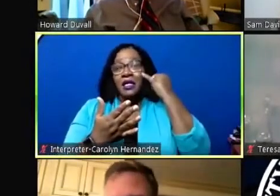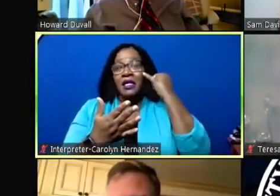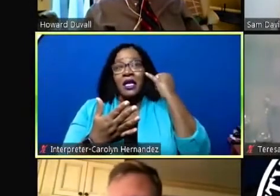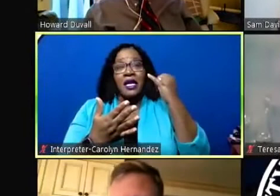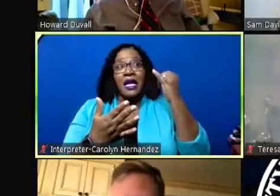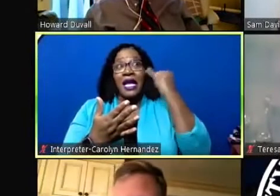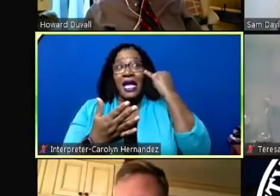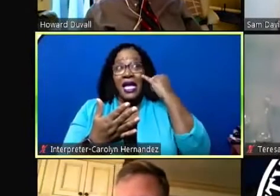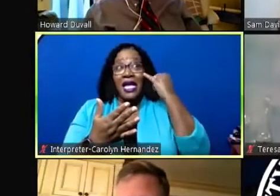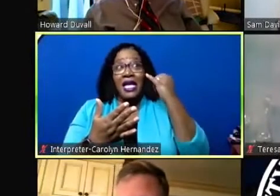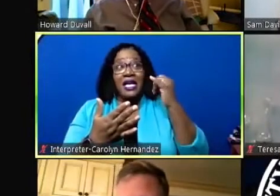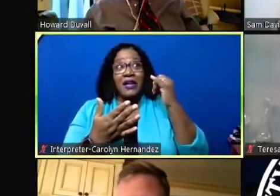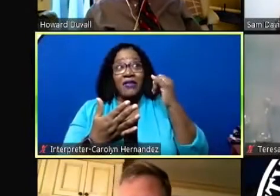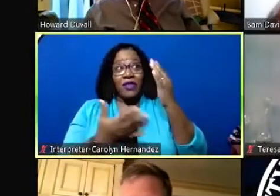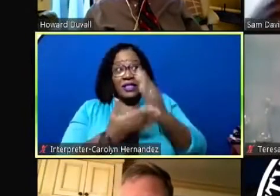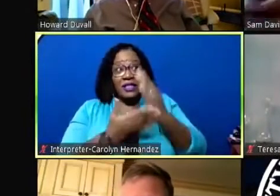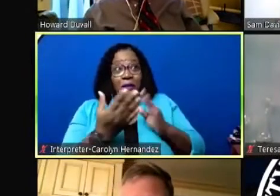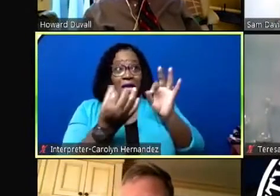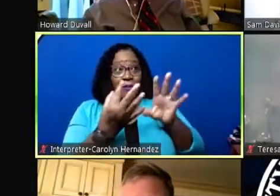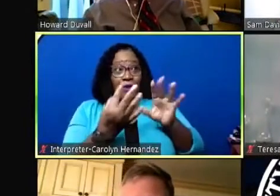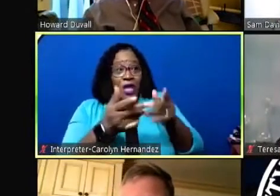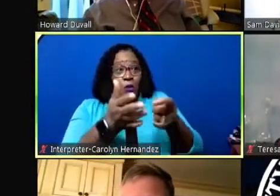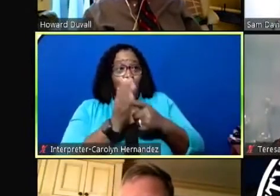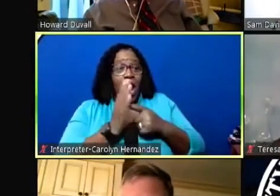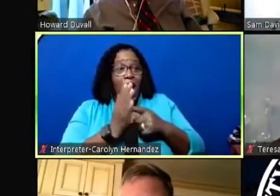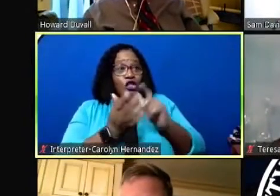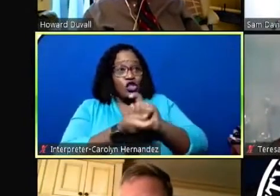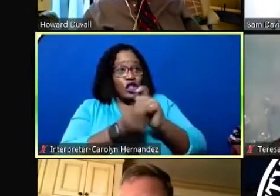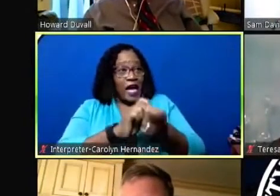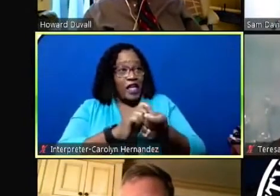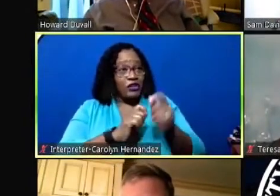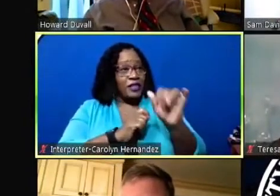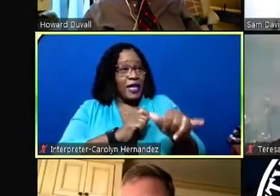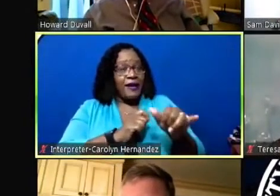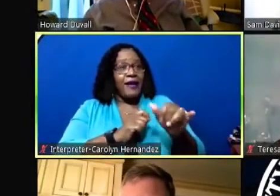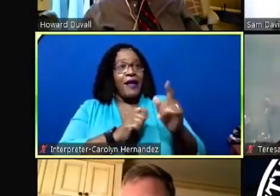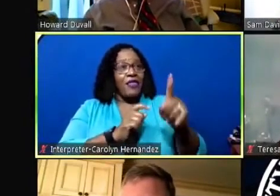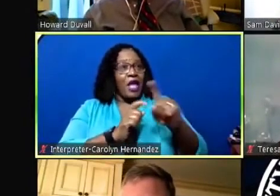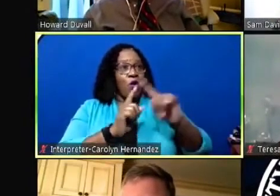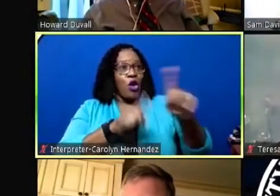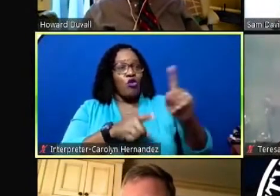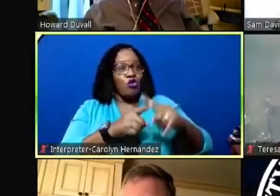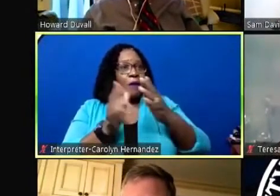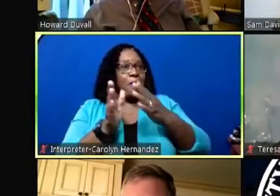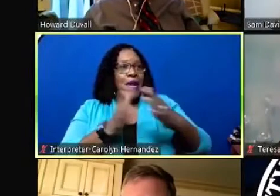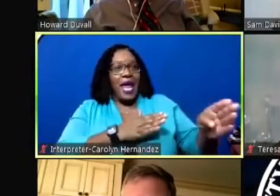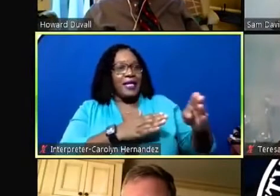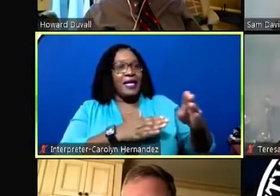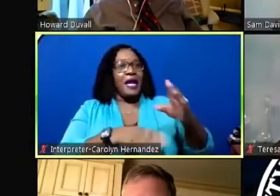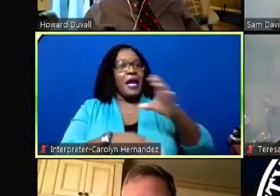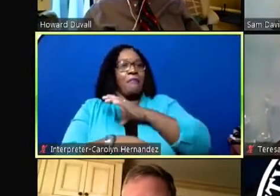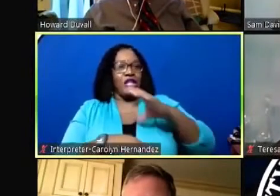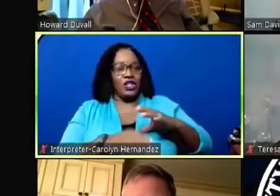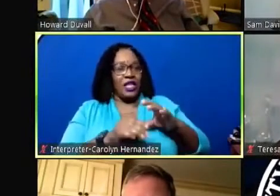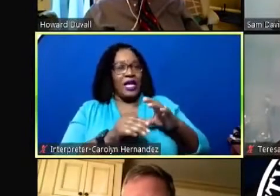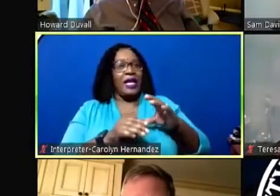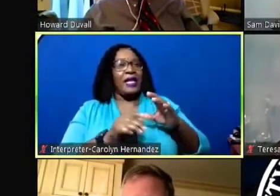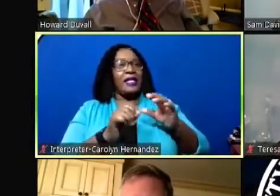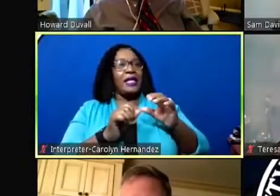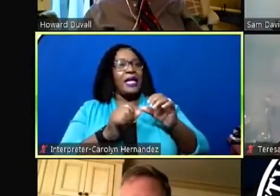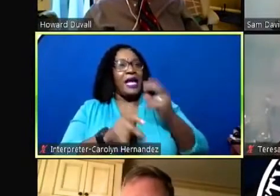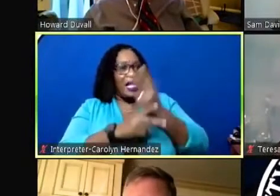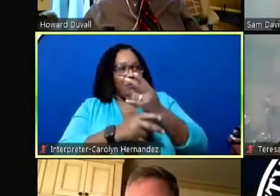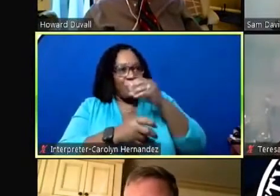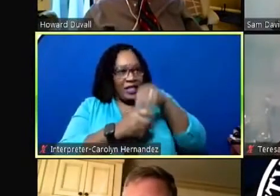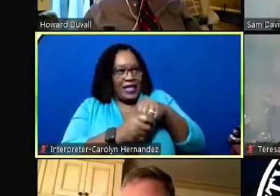input that requires changes that um that would go to the planning commission and still keep us within the schedule